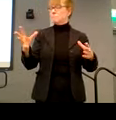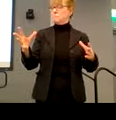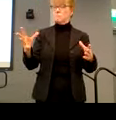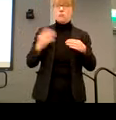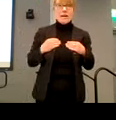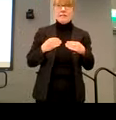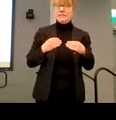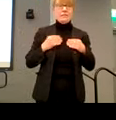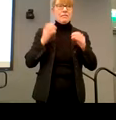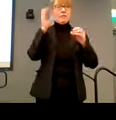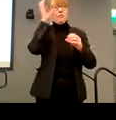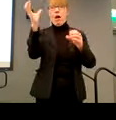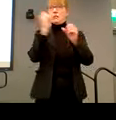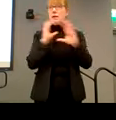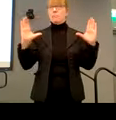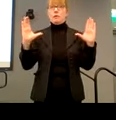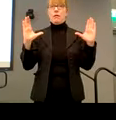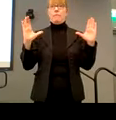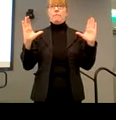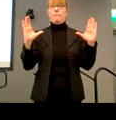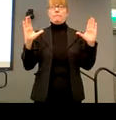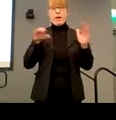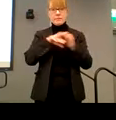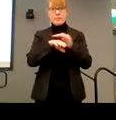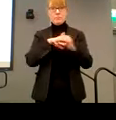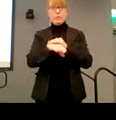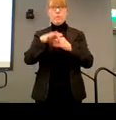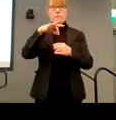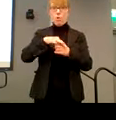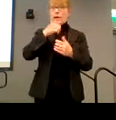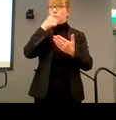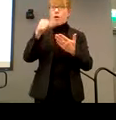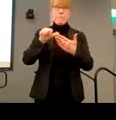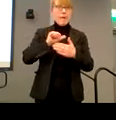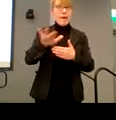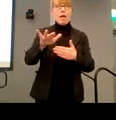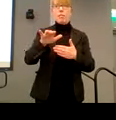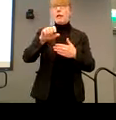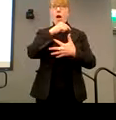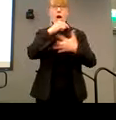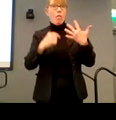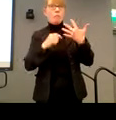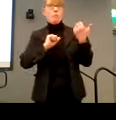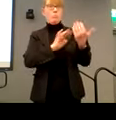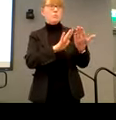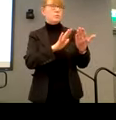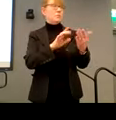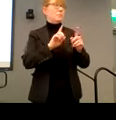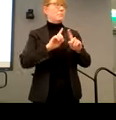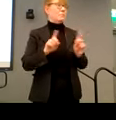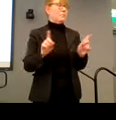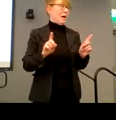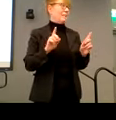uh, concepts of accessible voting by mail and other approaches, but the equipment,